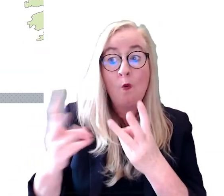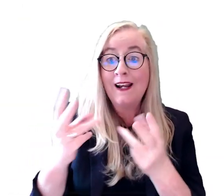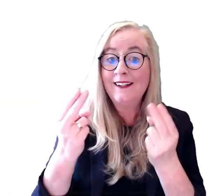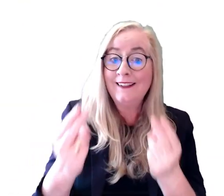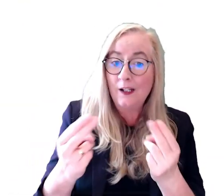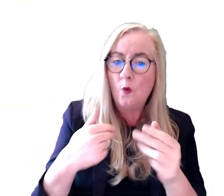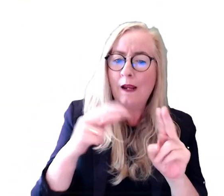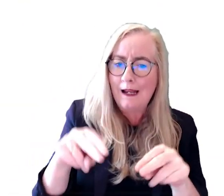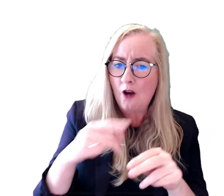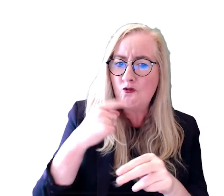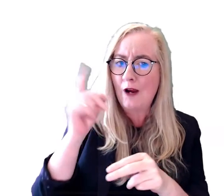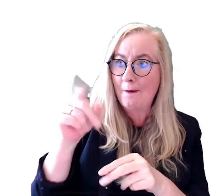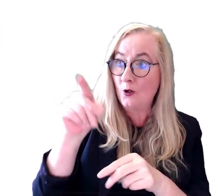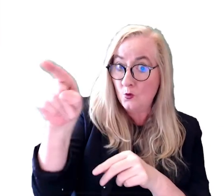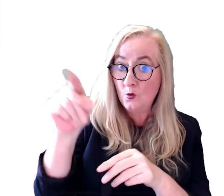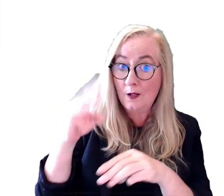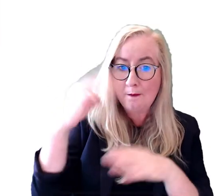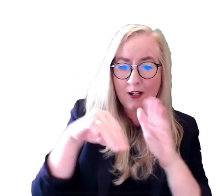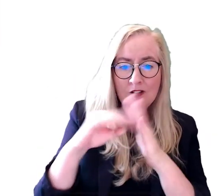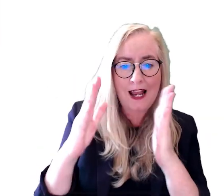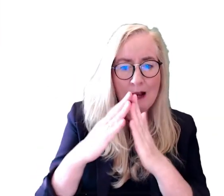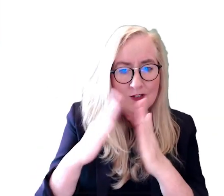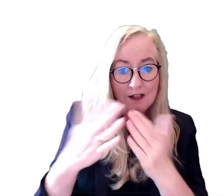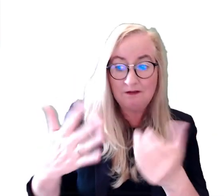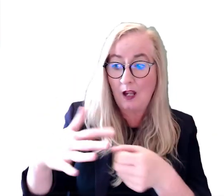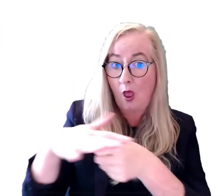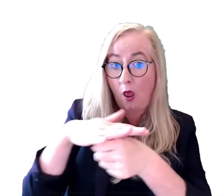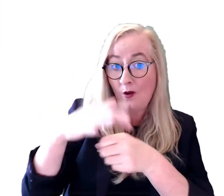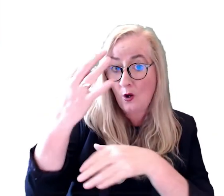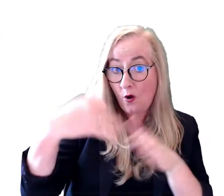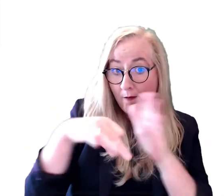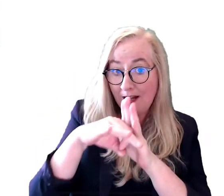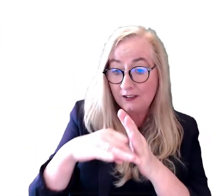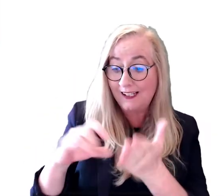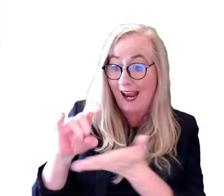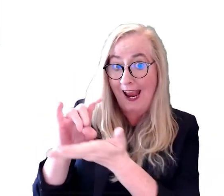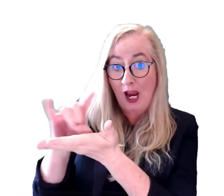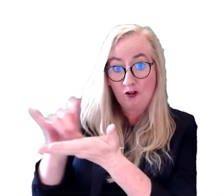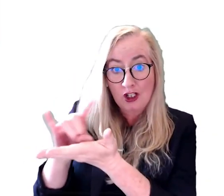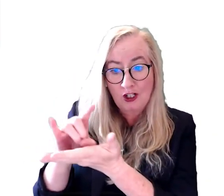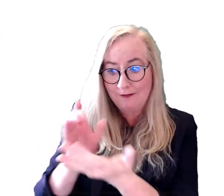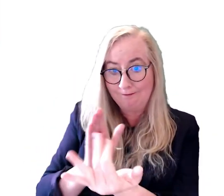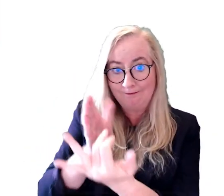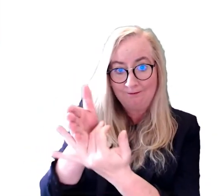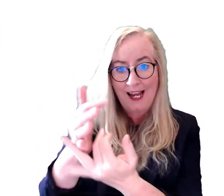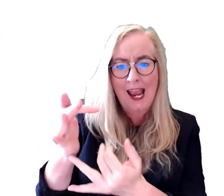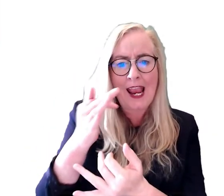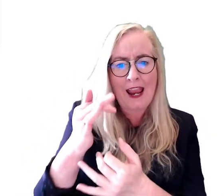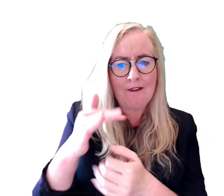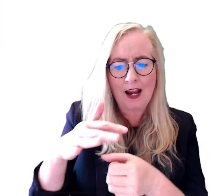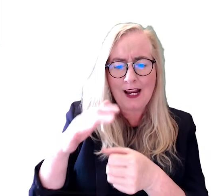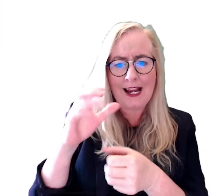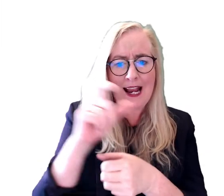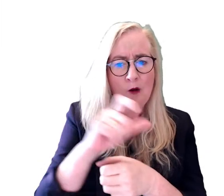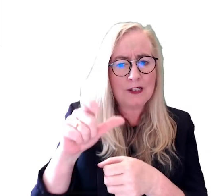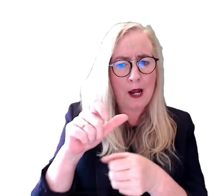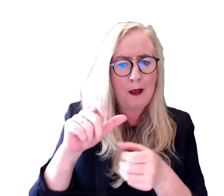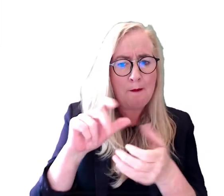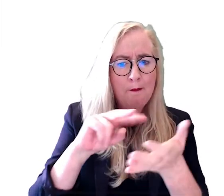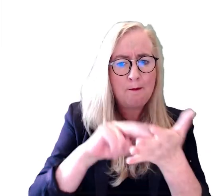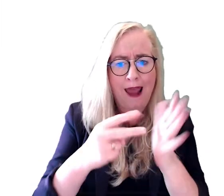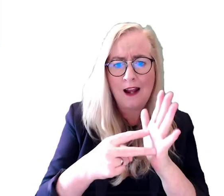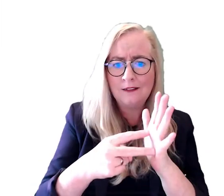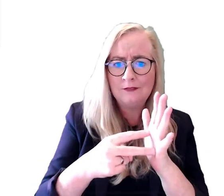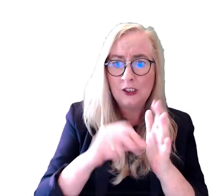Where necessary, we can recommend to the Minister for Housing, Local Government and Heritage to intervene if a council's plan